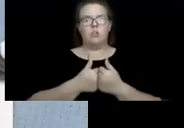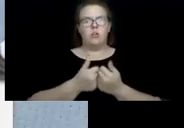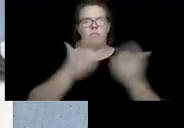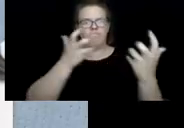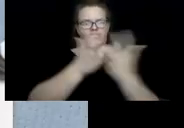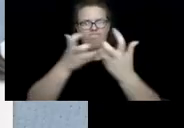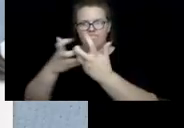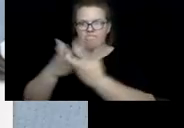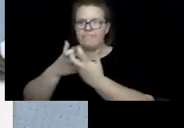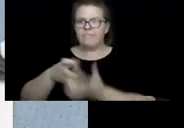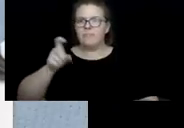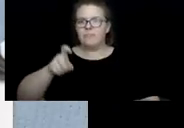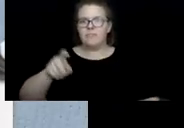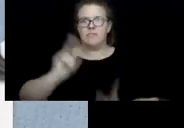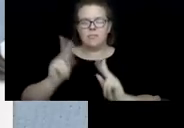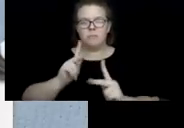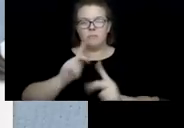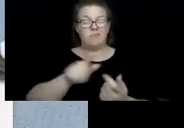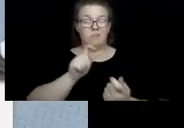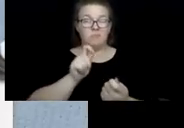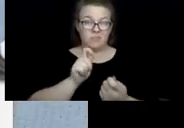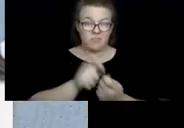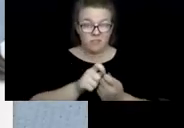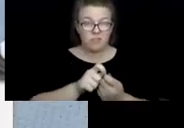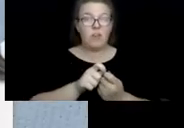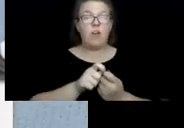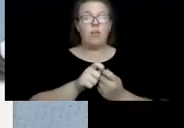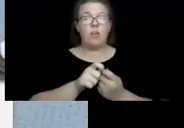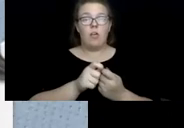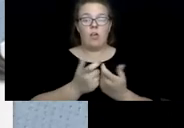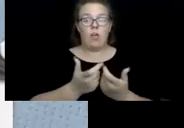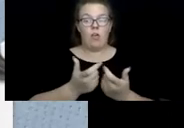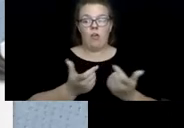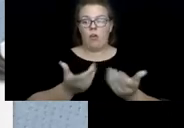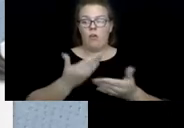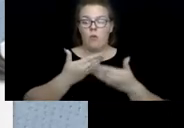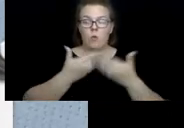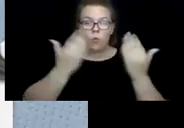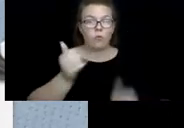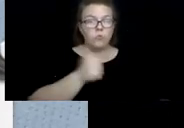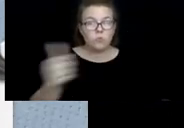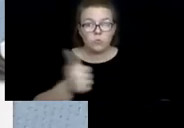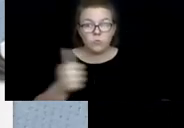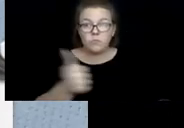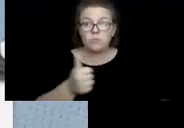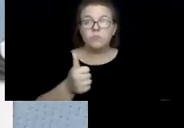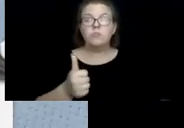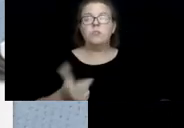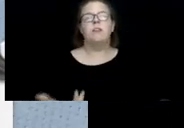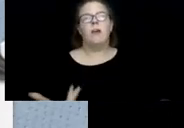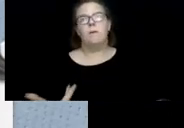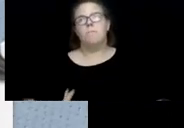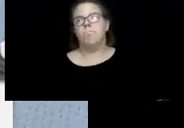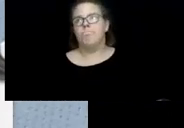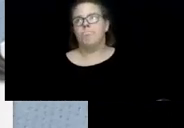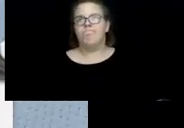of people, particularly with a lack of transportation and what was